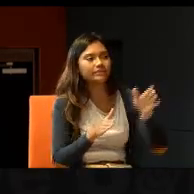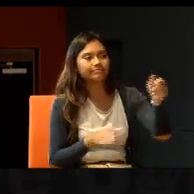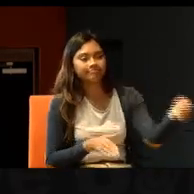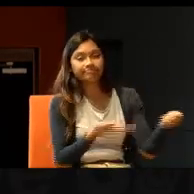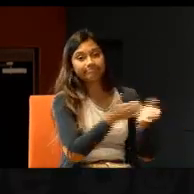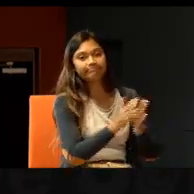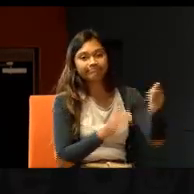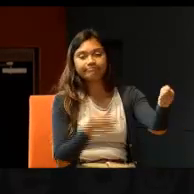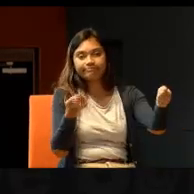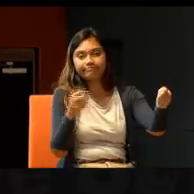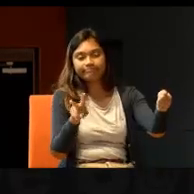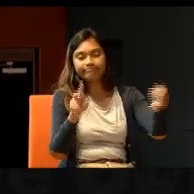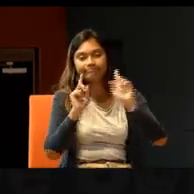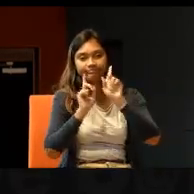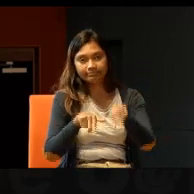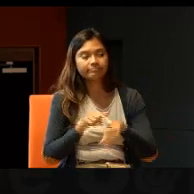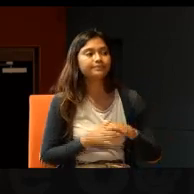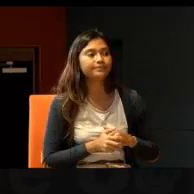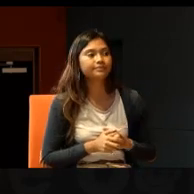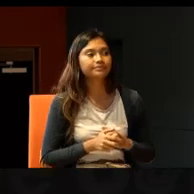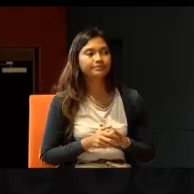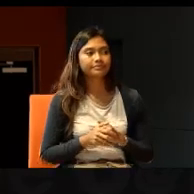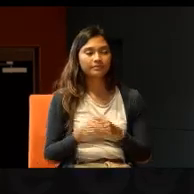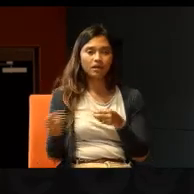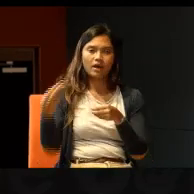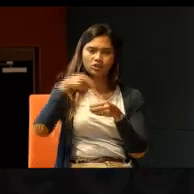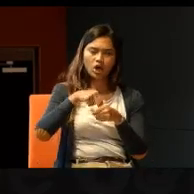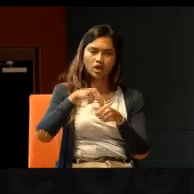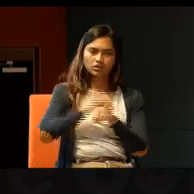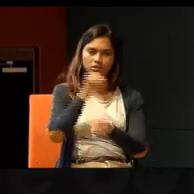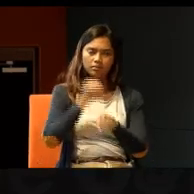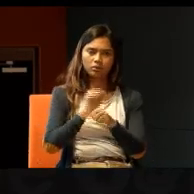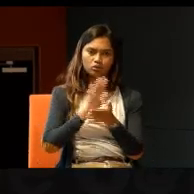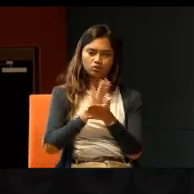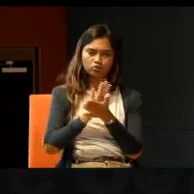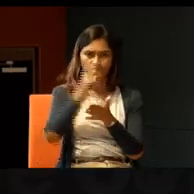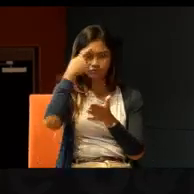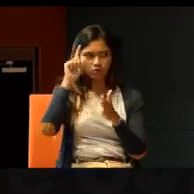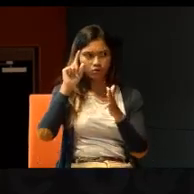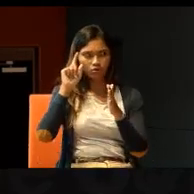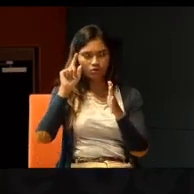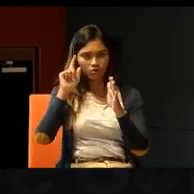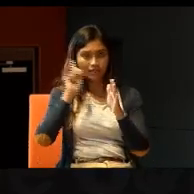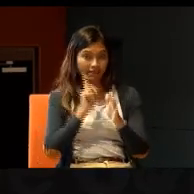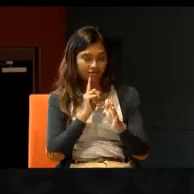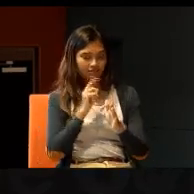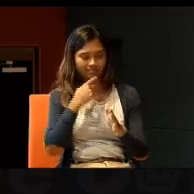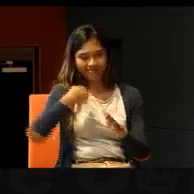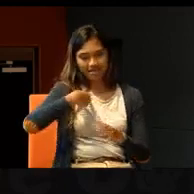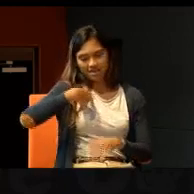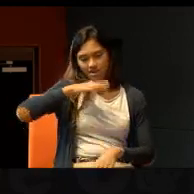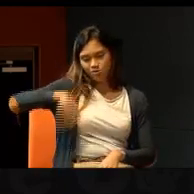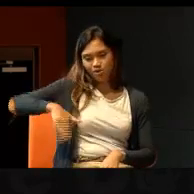When I, when I joined, the Singapore School for the Deaf, I was an untrained teacher. So it's,